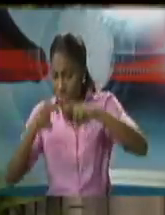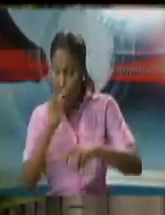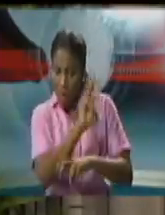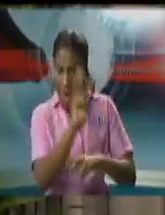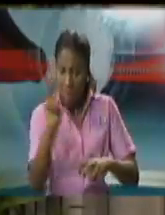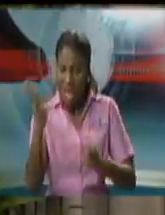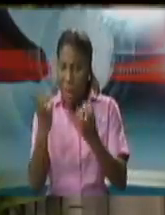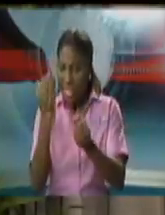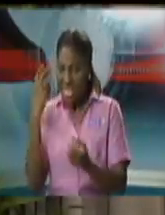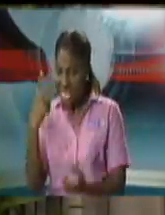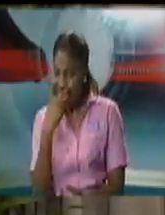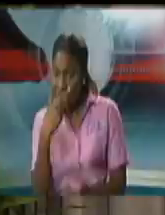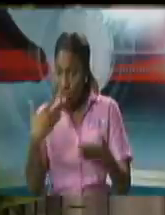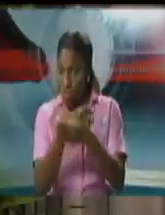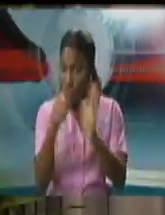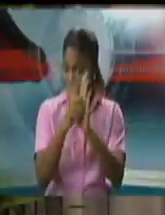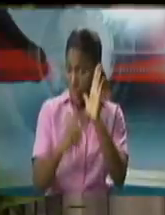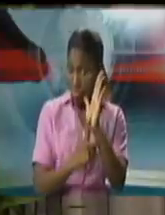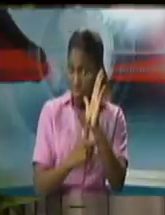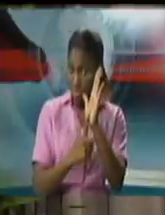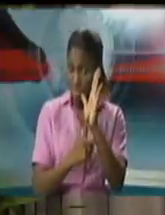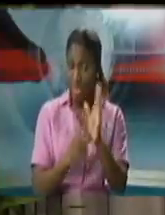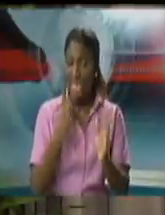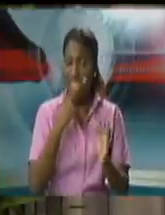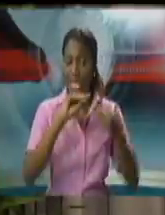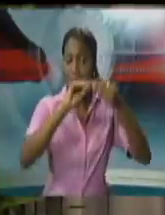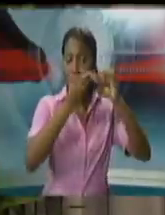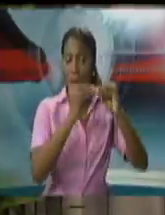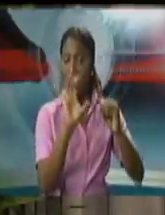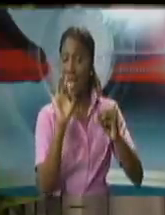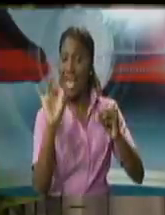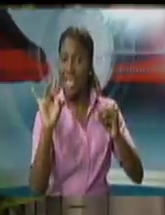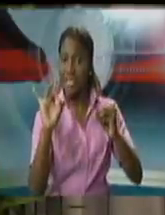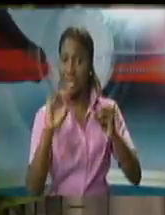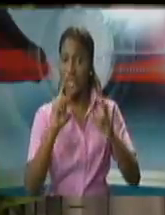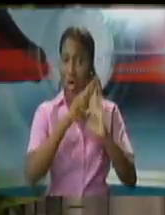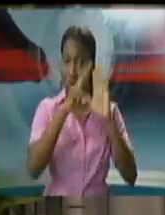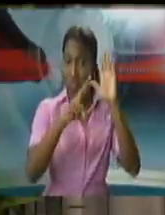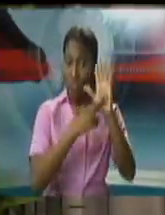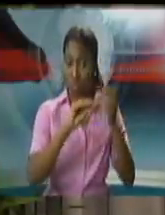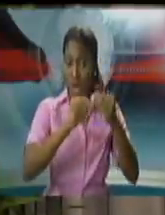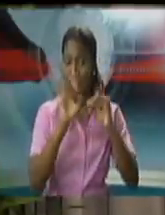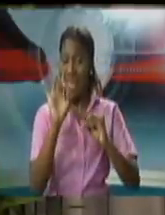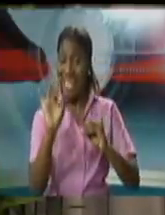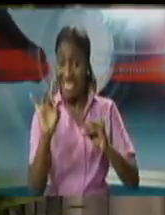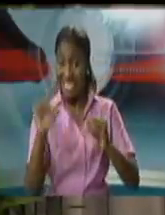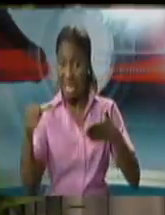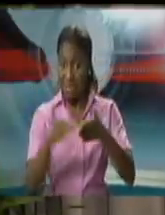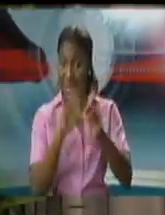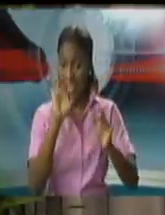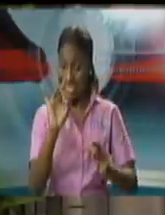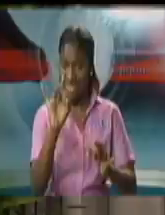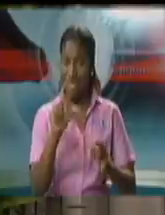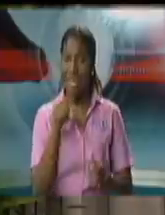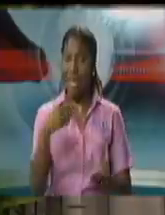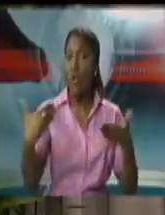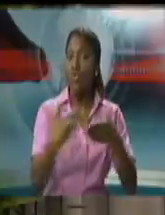media, etc., we're looking at regulation number eight. Regulation number eight, which is a new regulation,